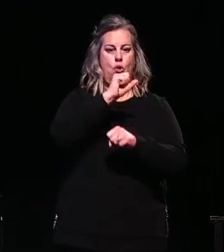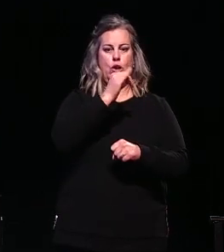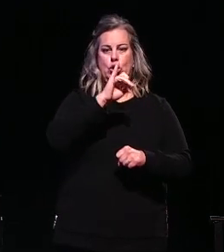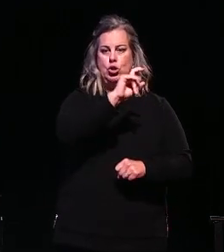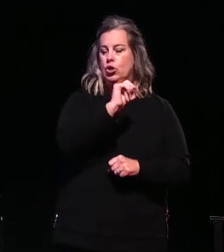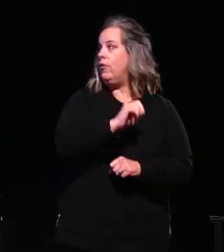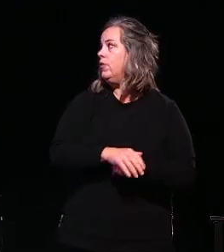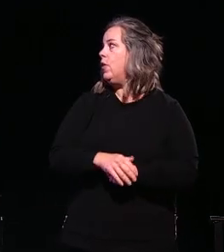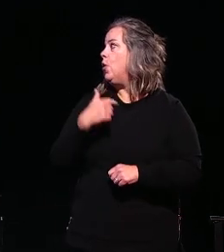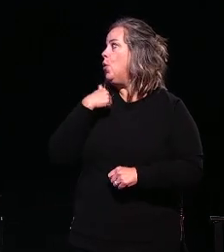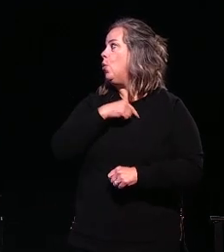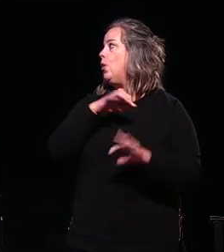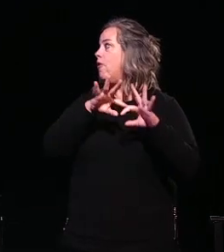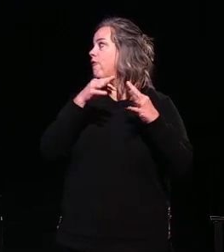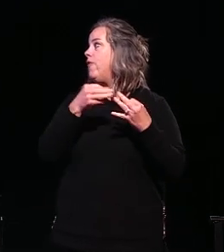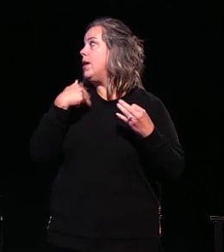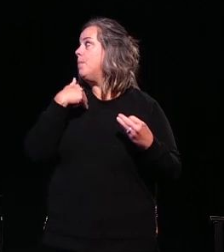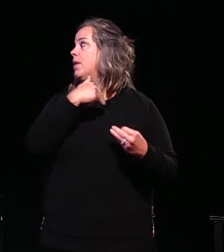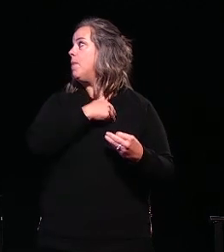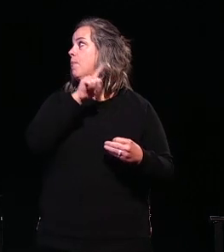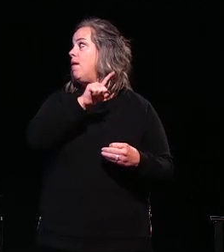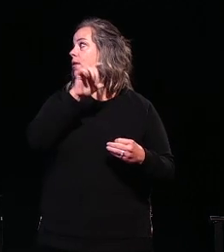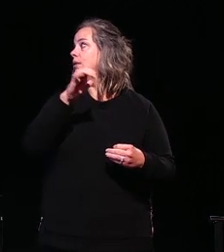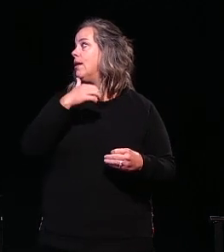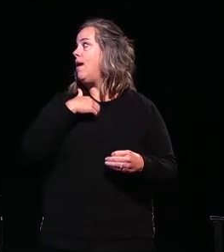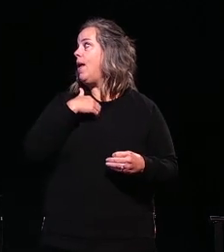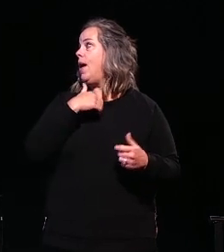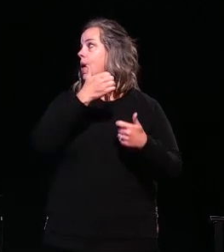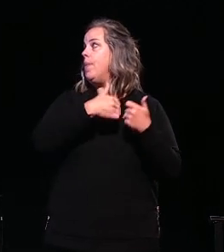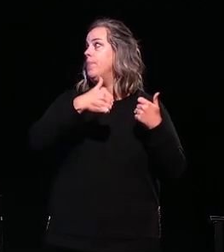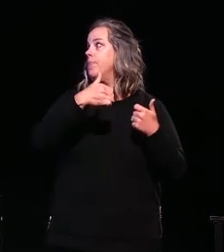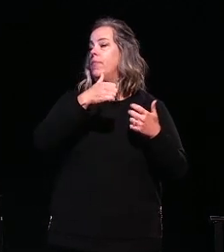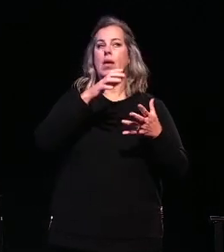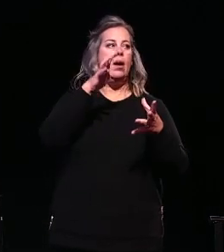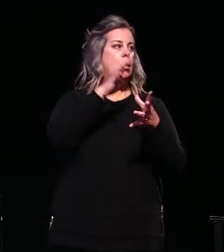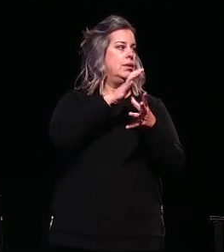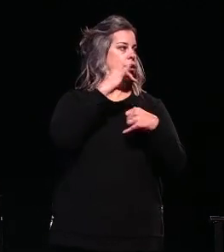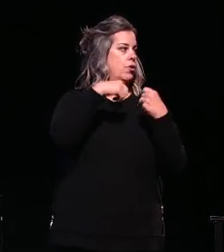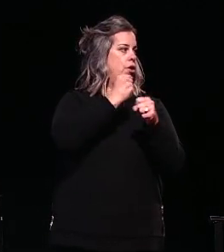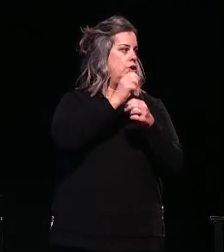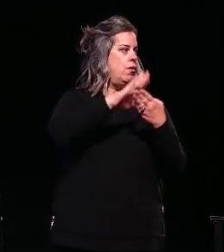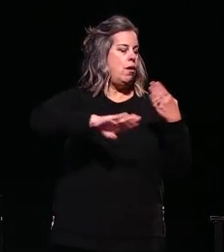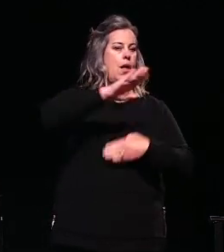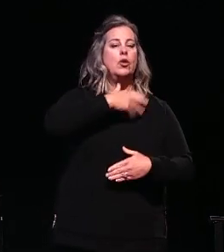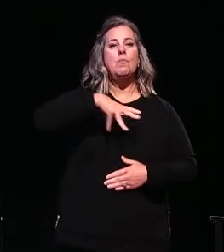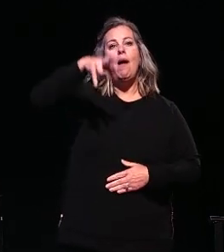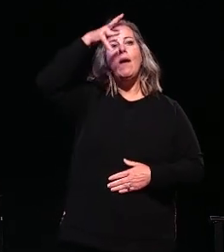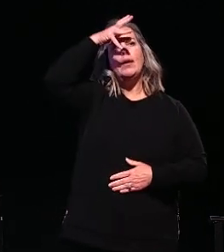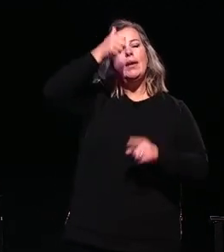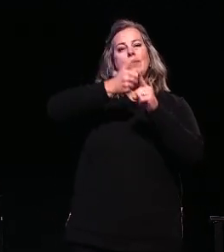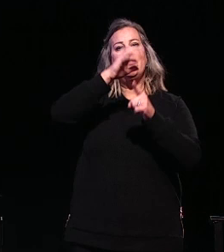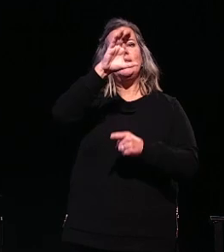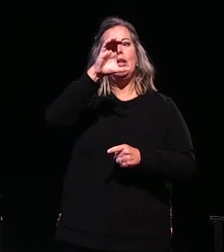multi-member LLC. I'm Zach, head of marketing and strategy, and currently a senior at Roberts Wesleyan University. My dad, Jody Neal, is our